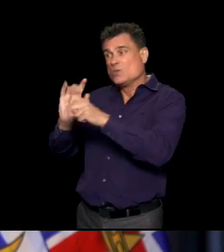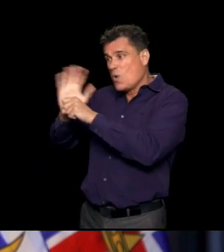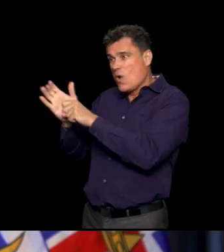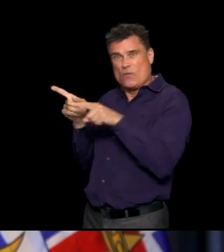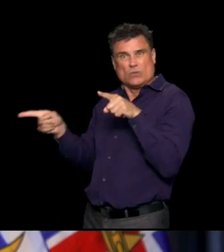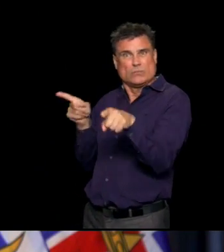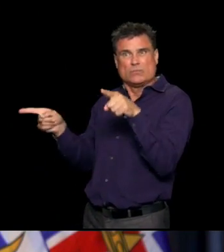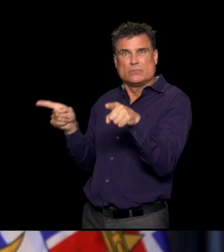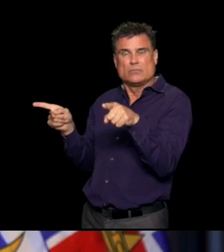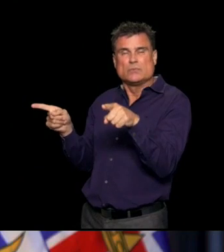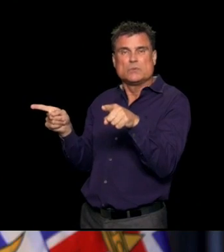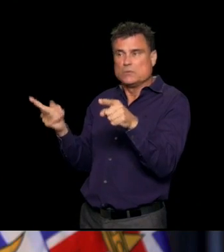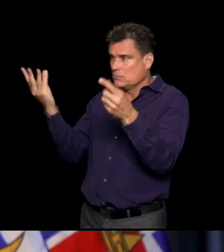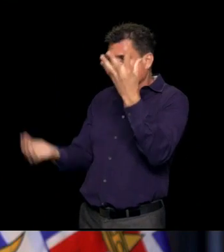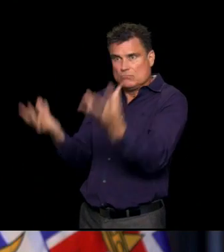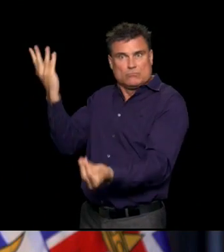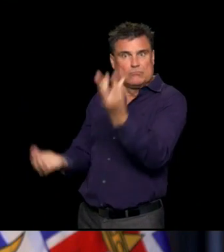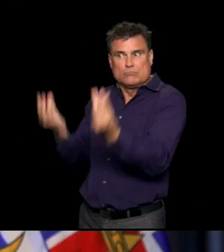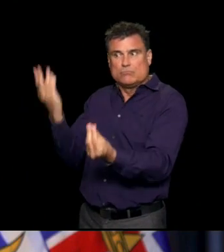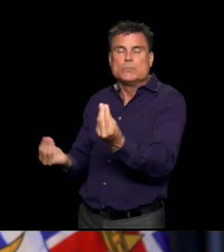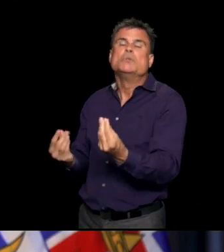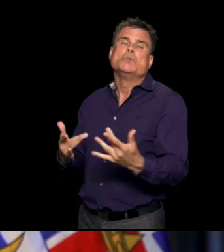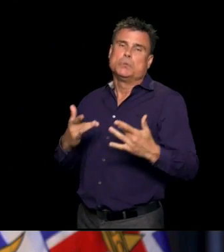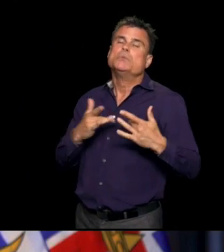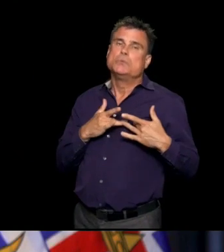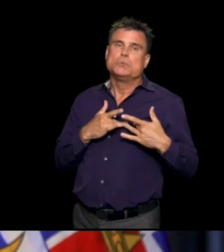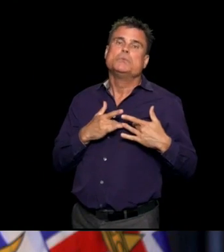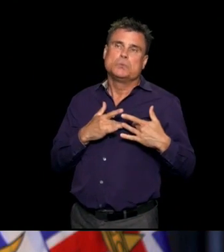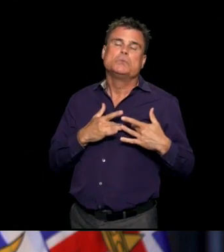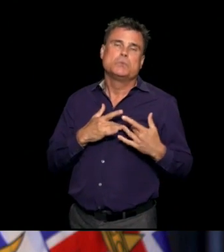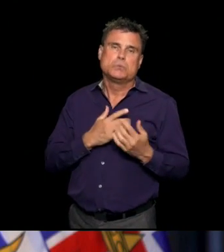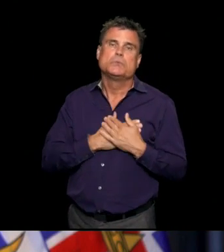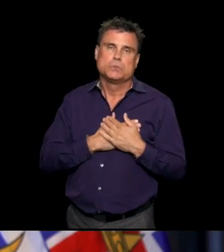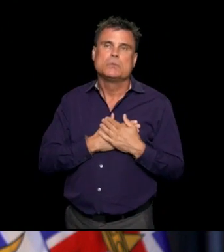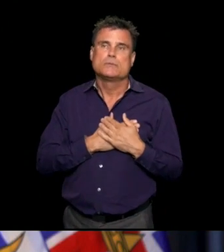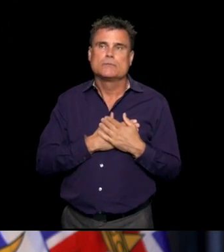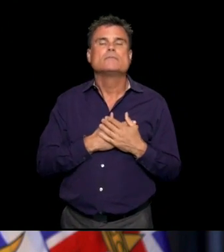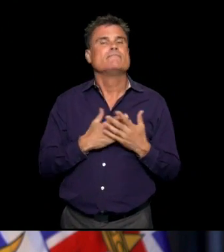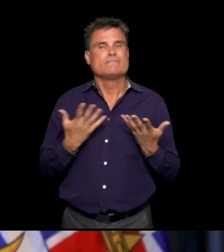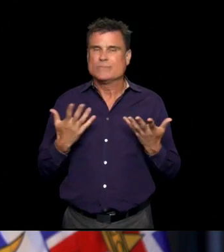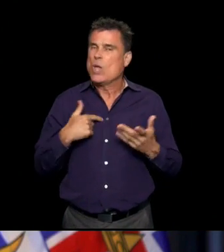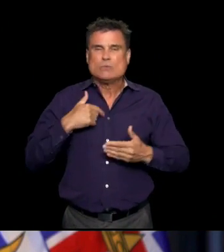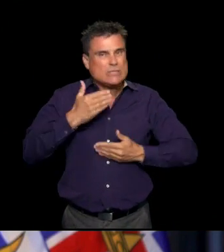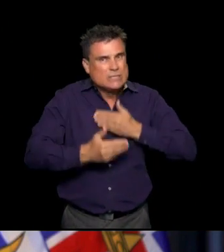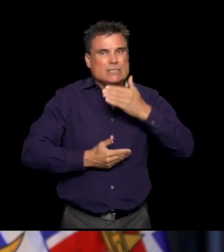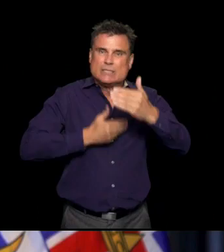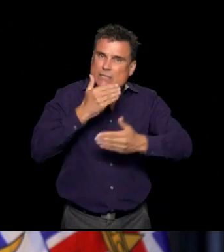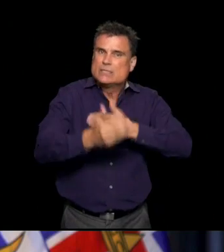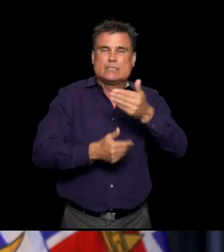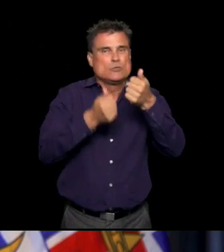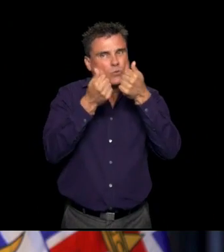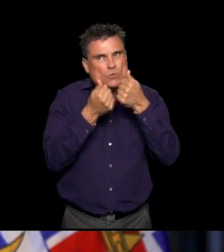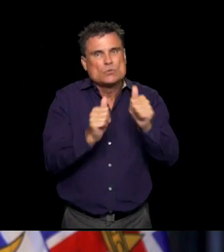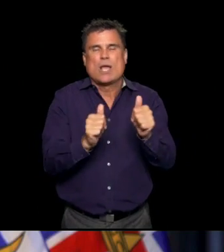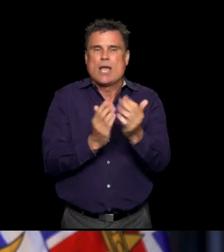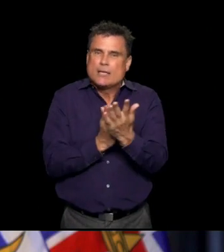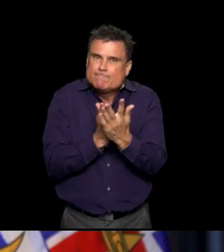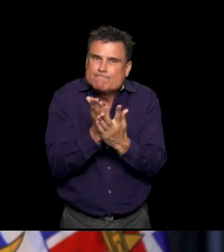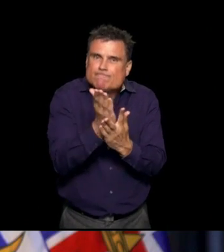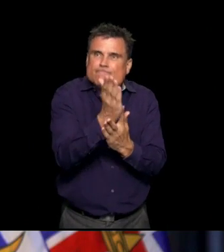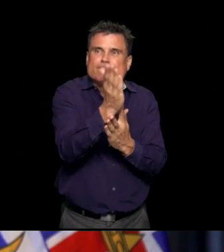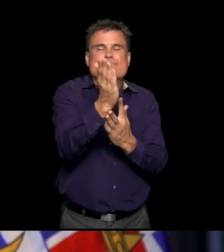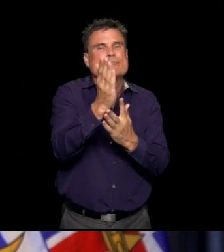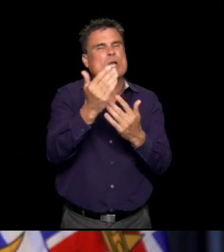have to do everything we can to reduce with everything we can in the coming days and weeks and months ahead.